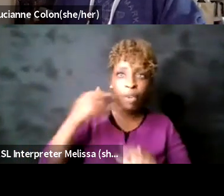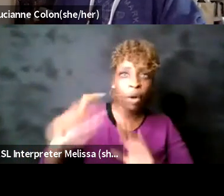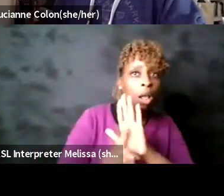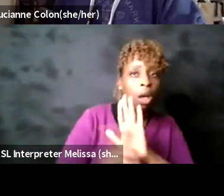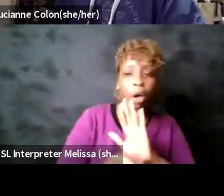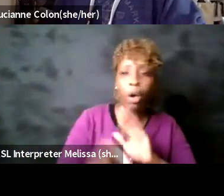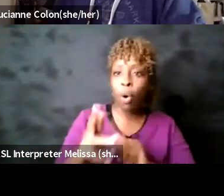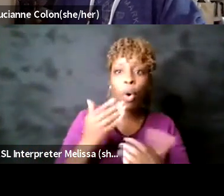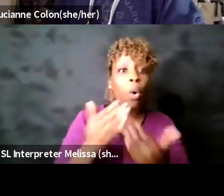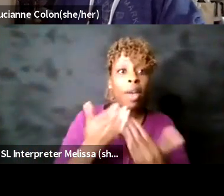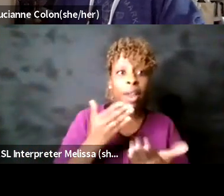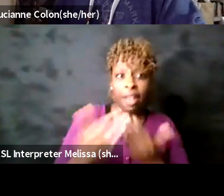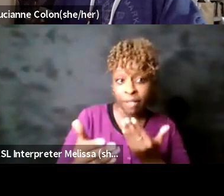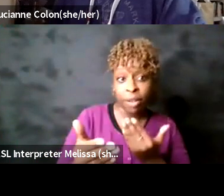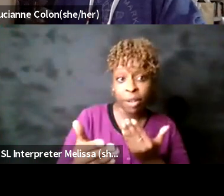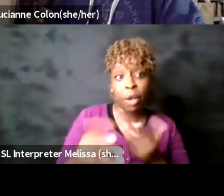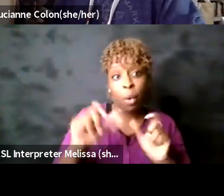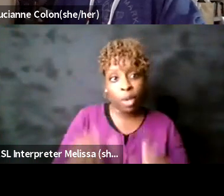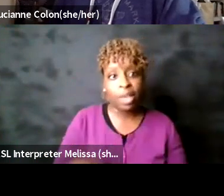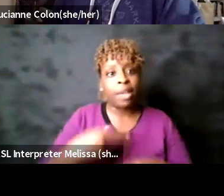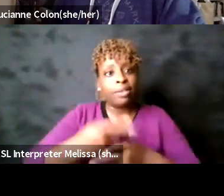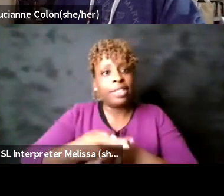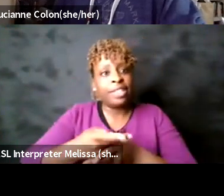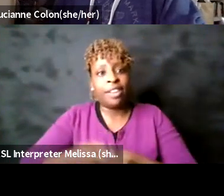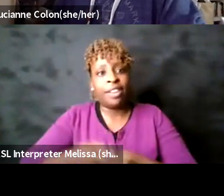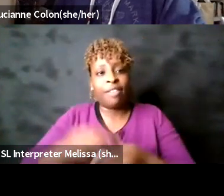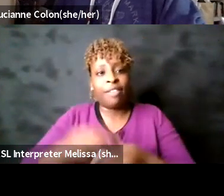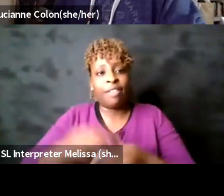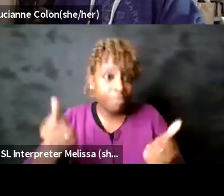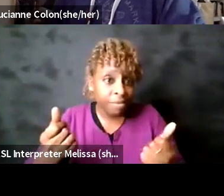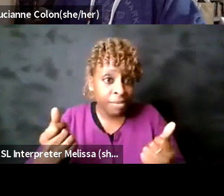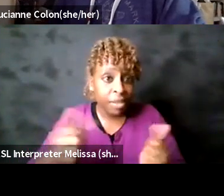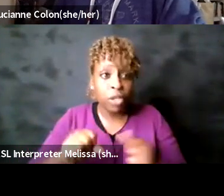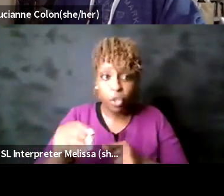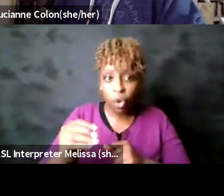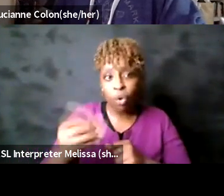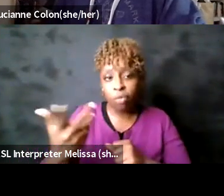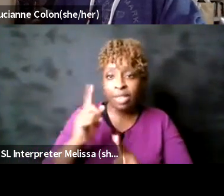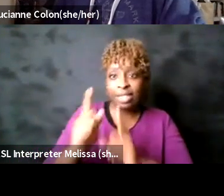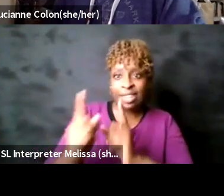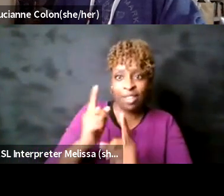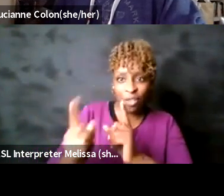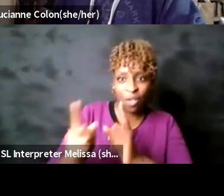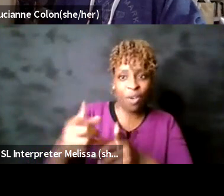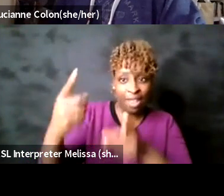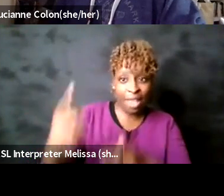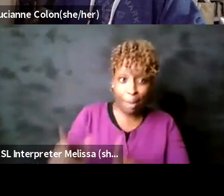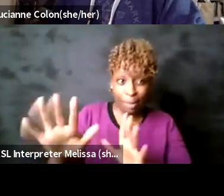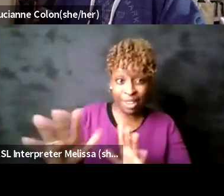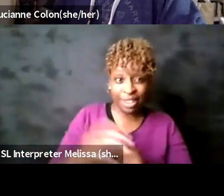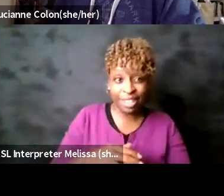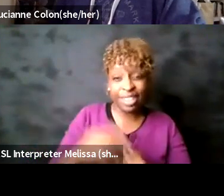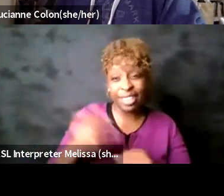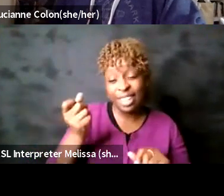let's say constructive uh there's a literal dialogue that happens granted this is a pretty big swing in the